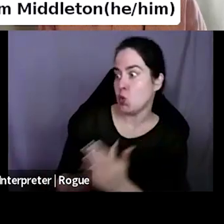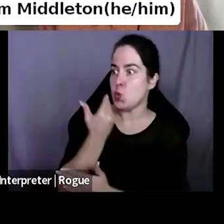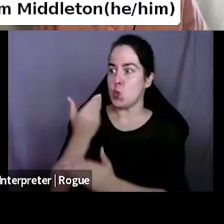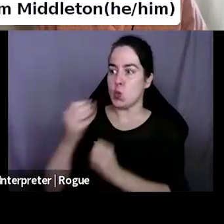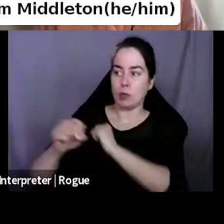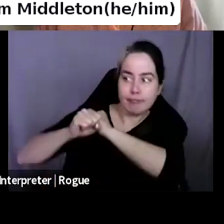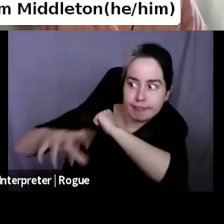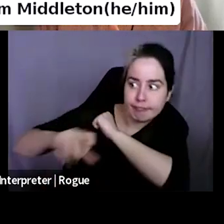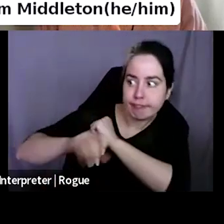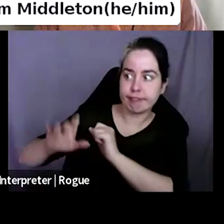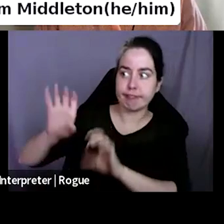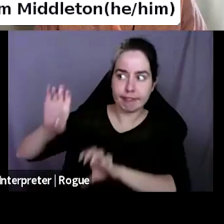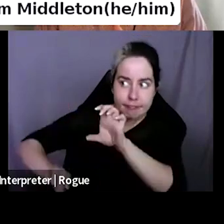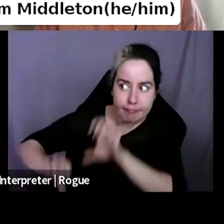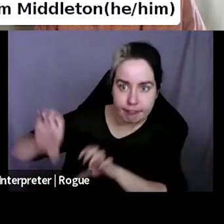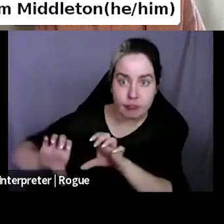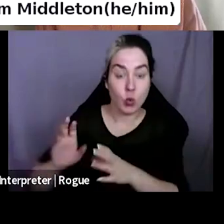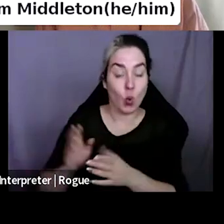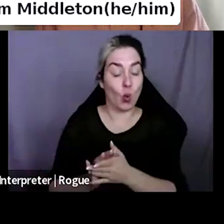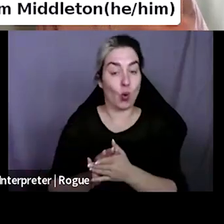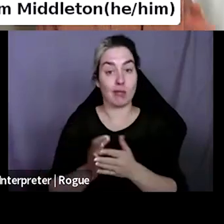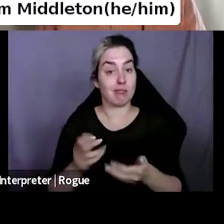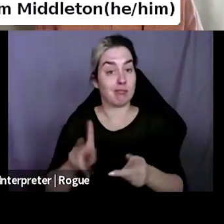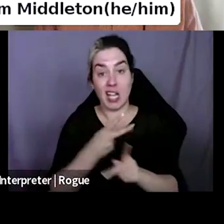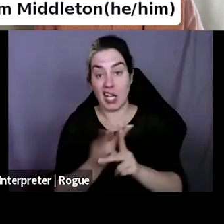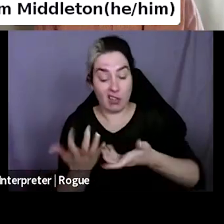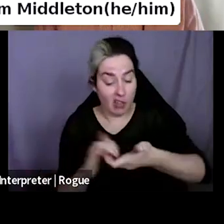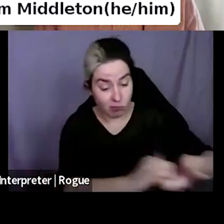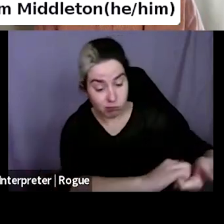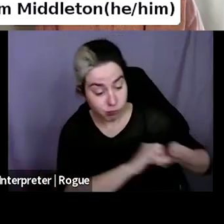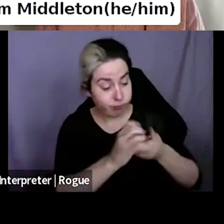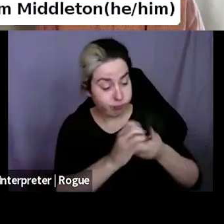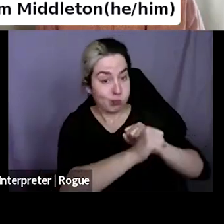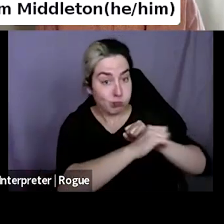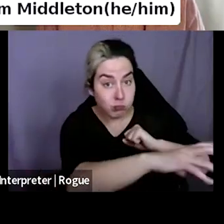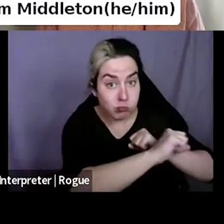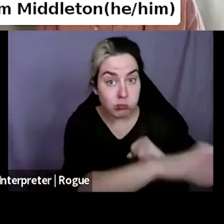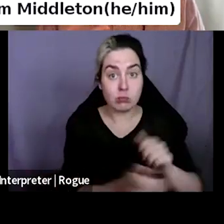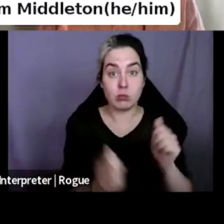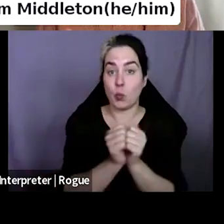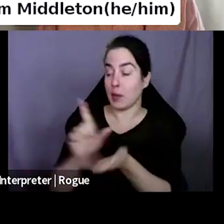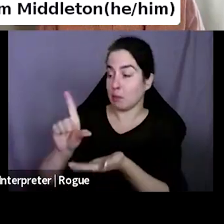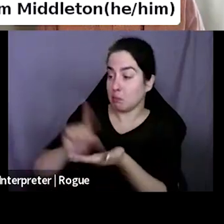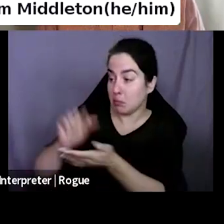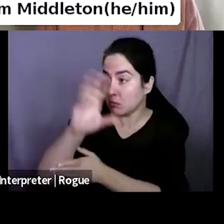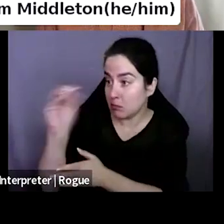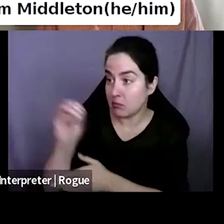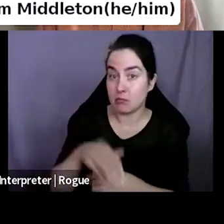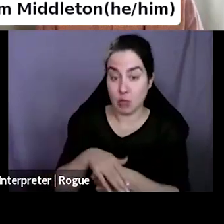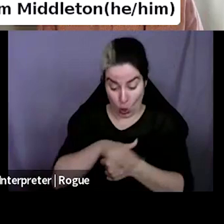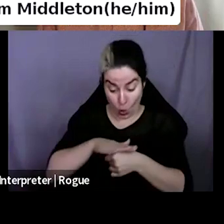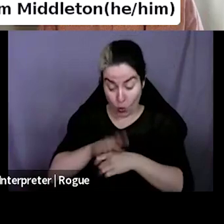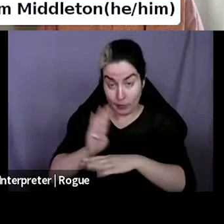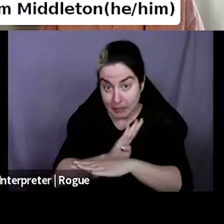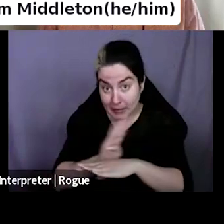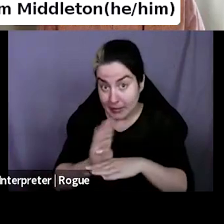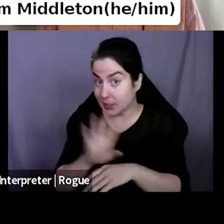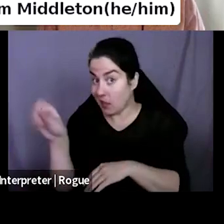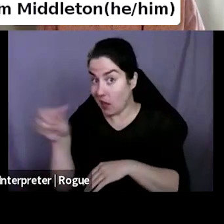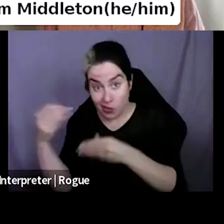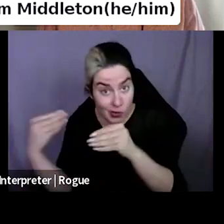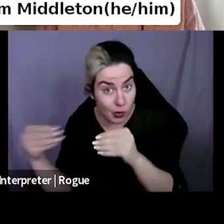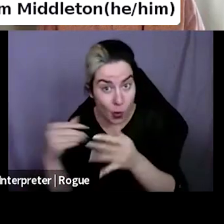campaigns that you've been involved with, with publishers, local businesses, other retailers, anyone else?